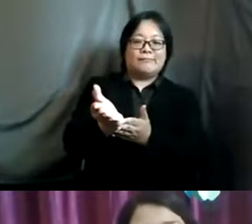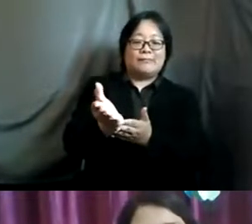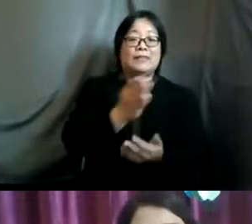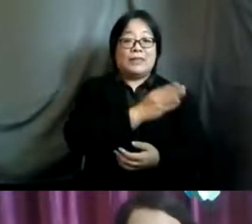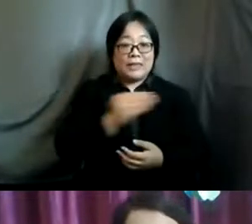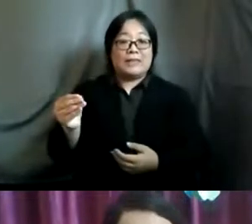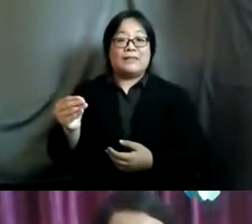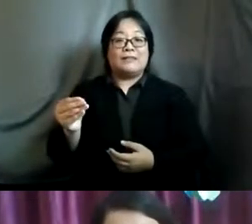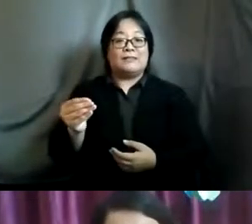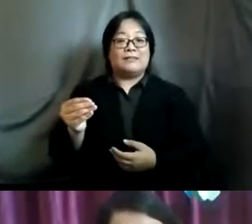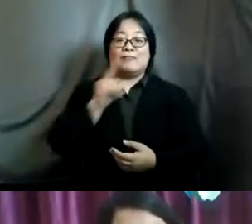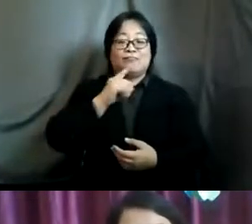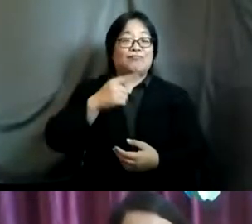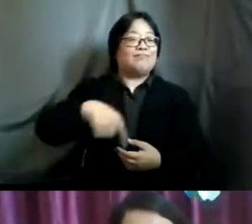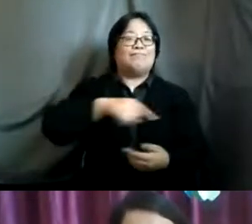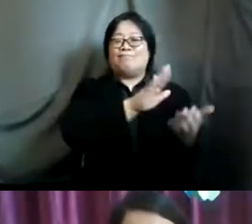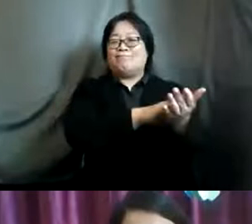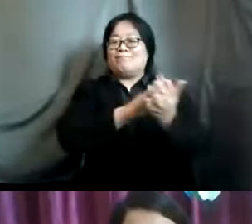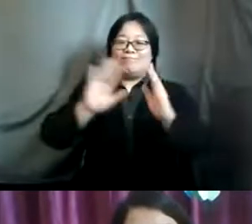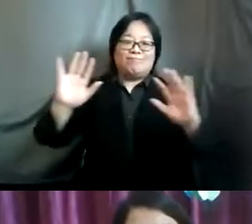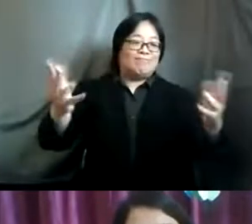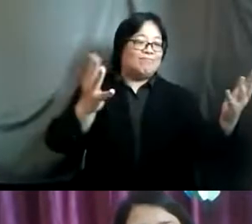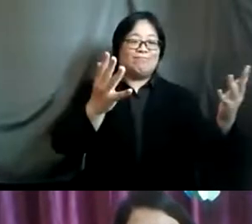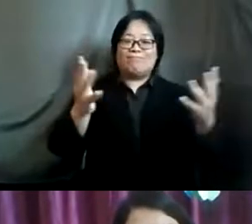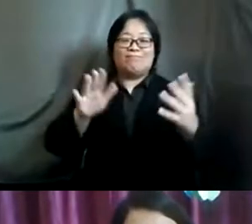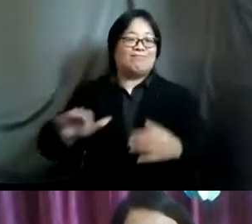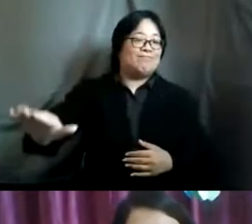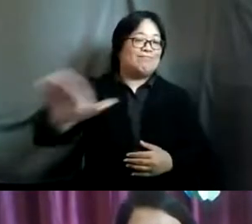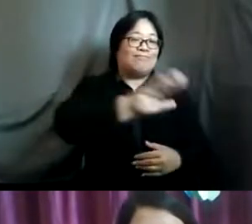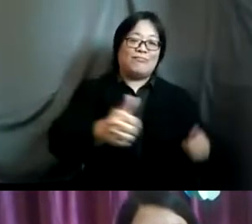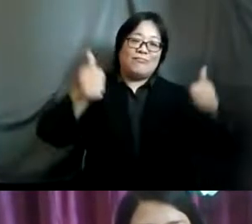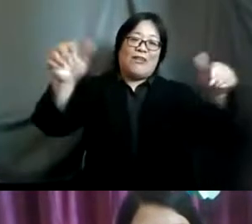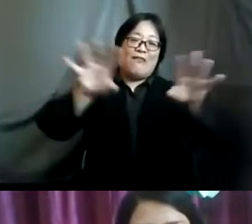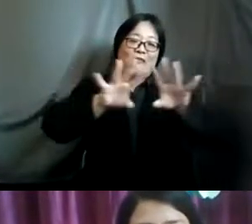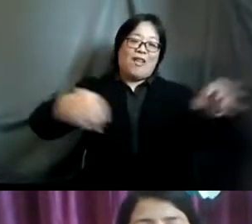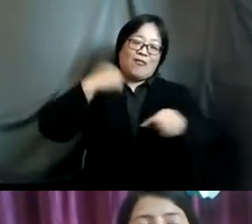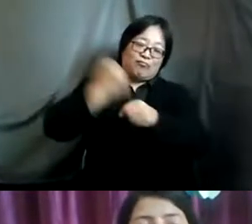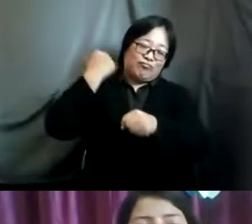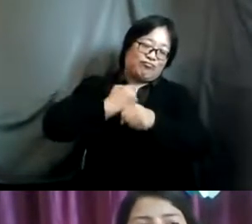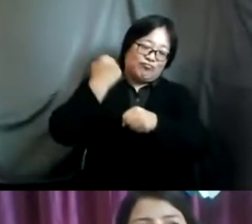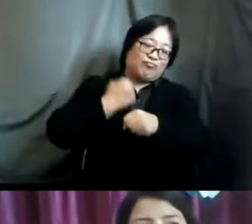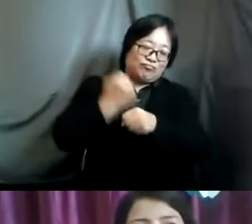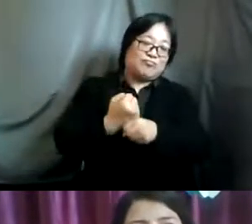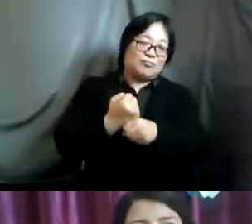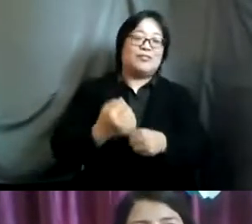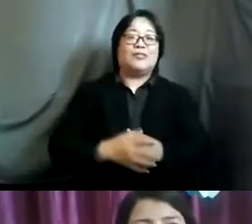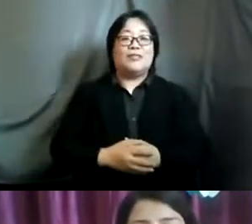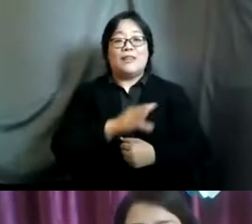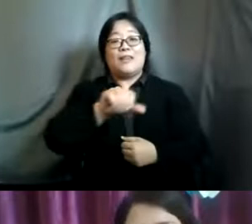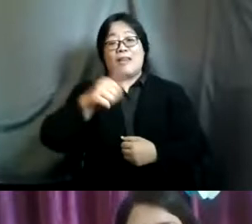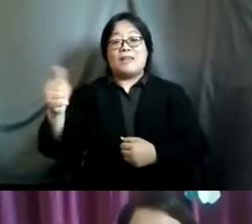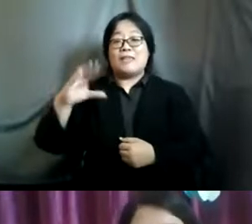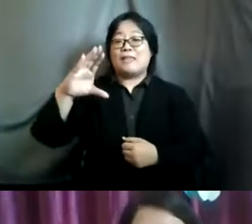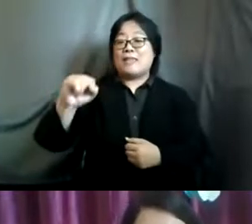round of uploads to such kind of front uh frontline workers they have been working so hard and other civil society